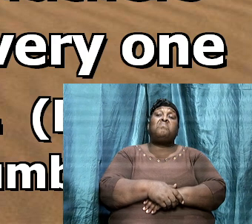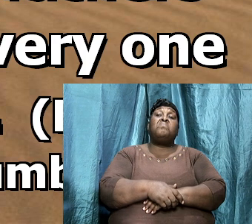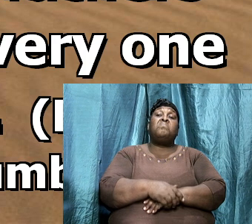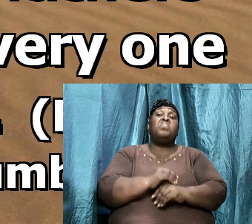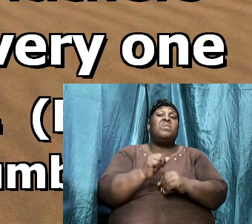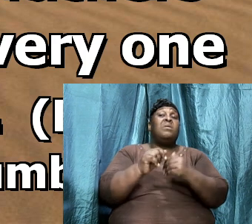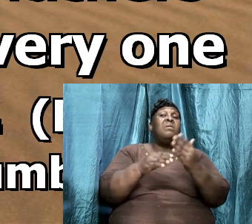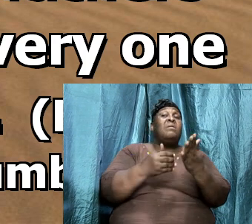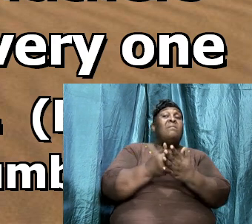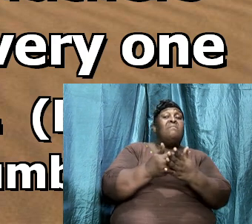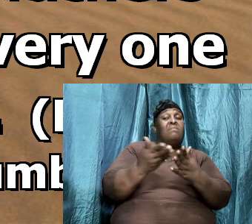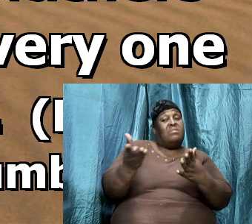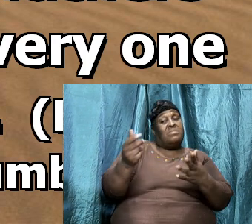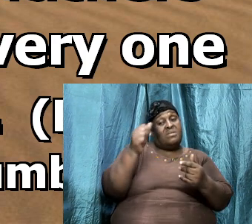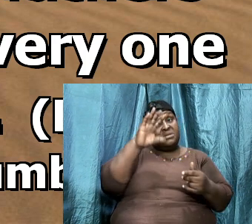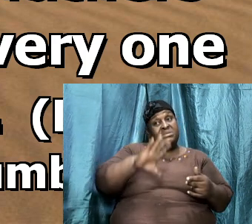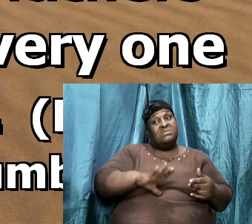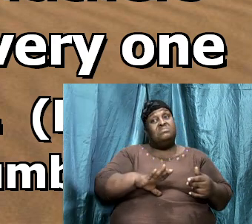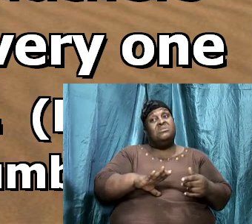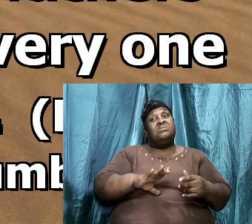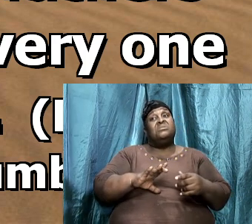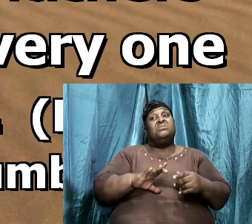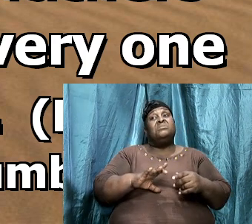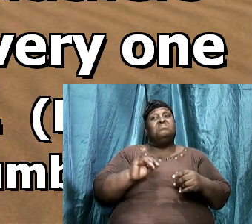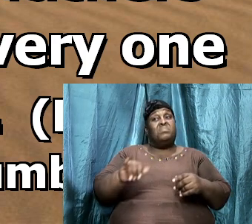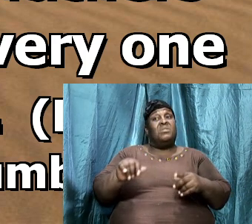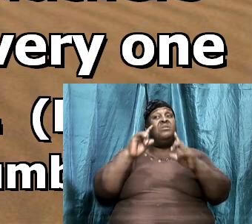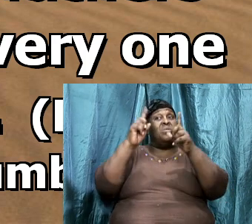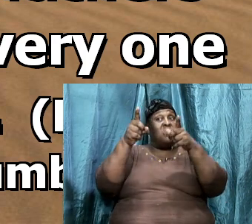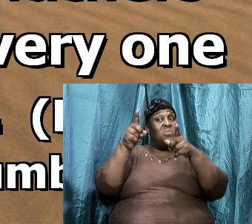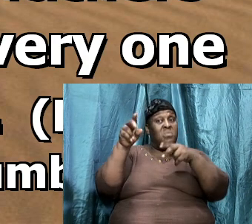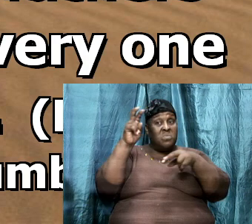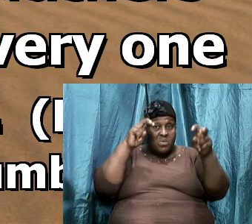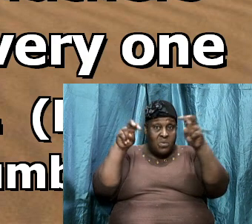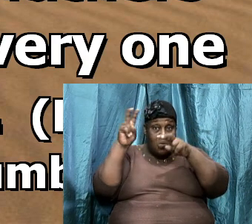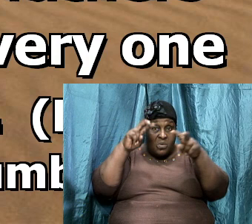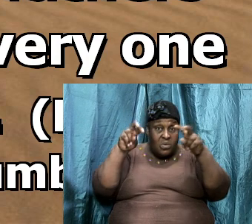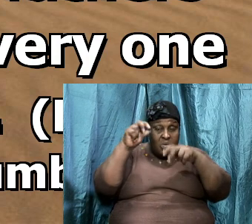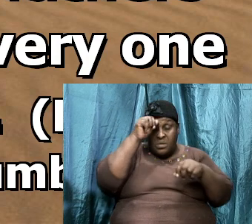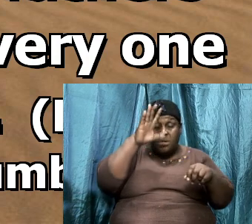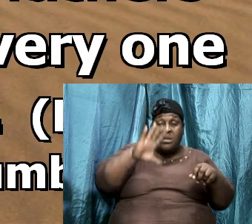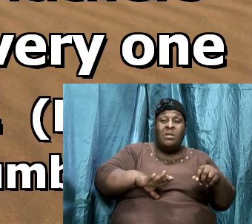All these men that went to spy out the land were leaders.